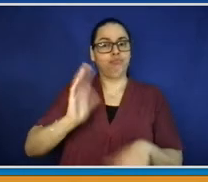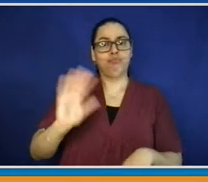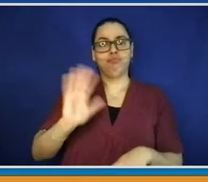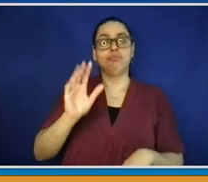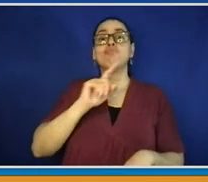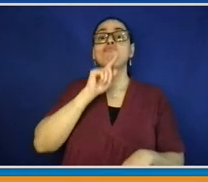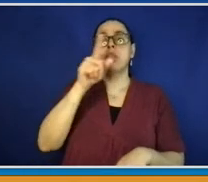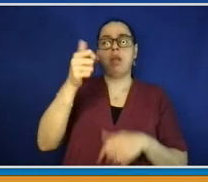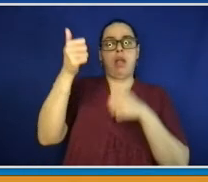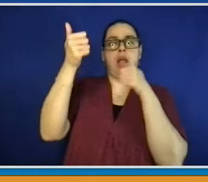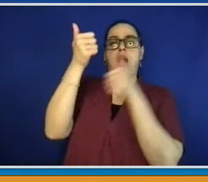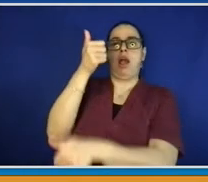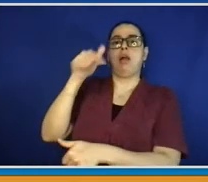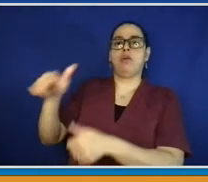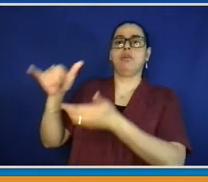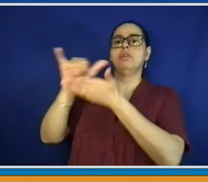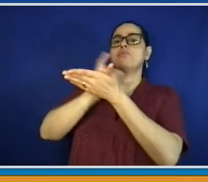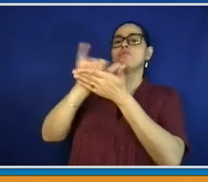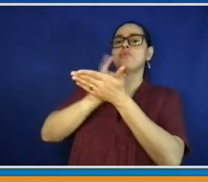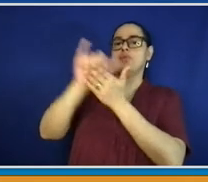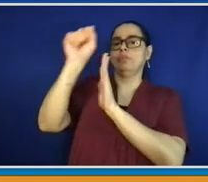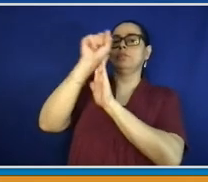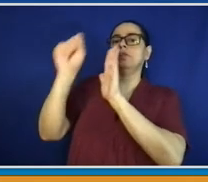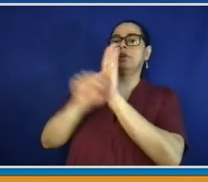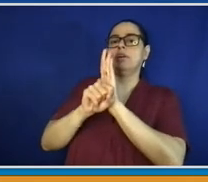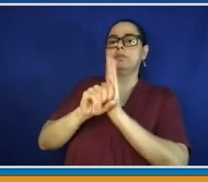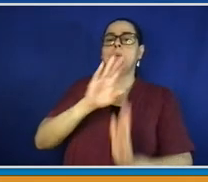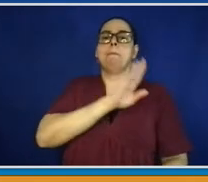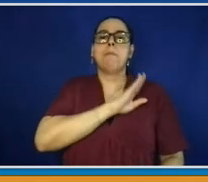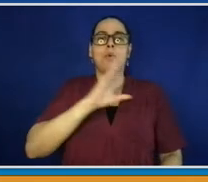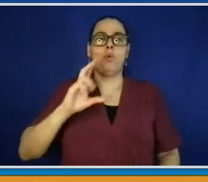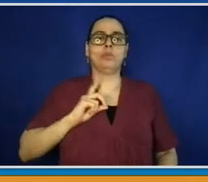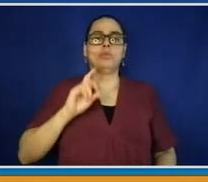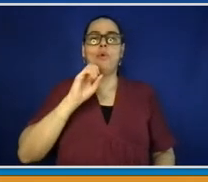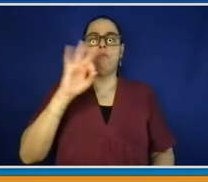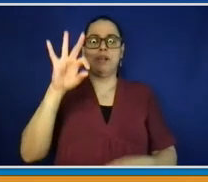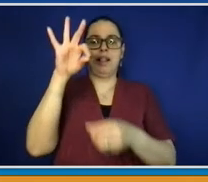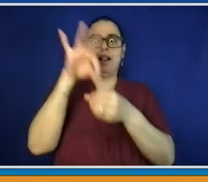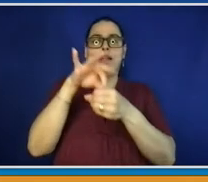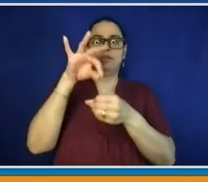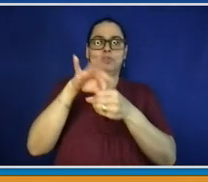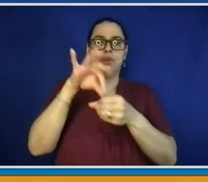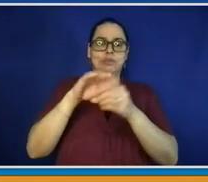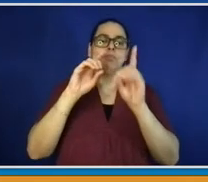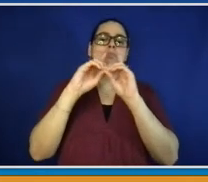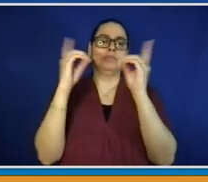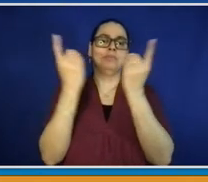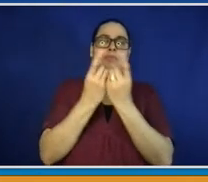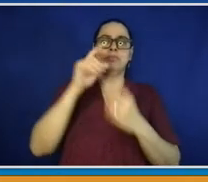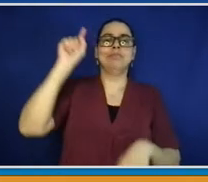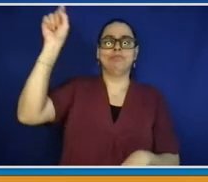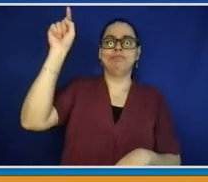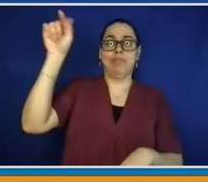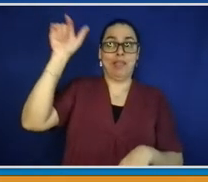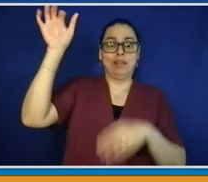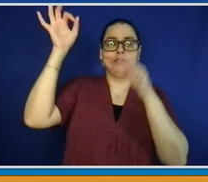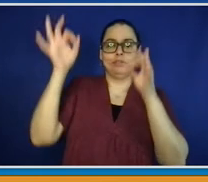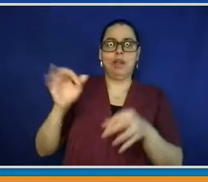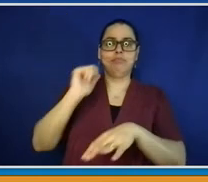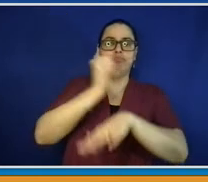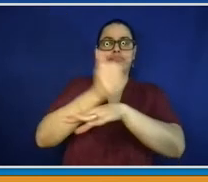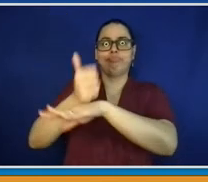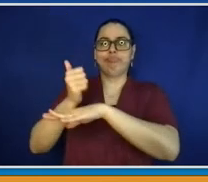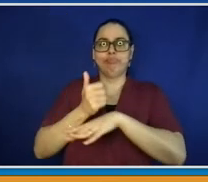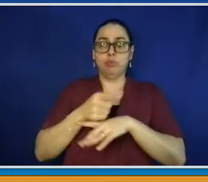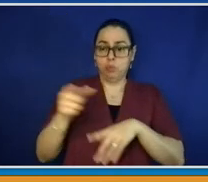as is possible. So they've been expanded this year. You can vote, as Ken said, at any one of these sites. You might live in one part of the county